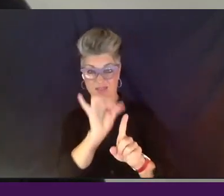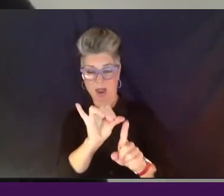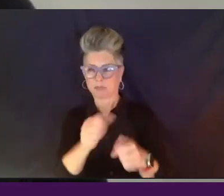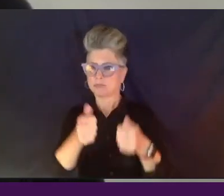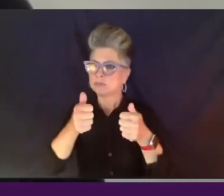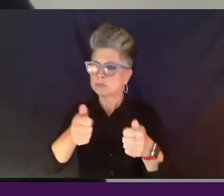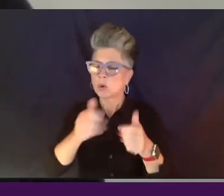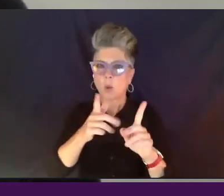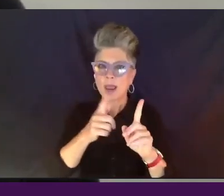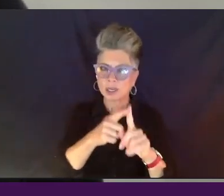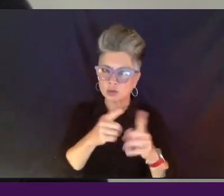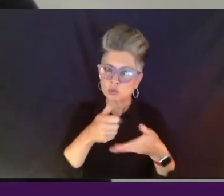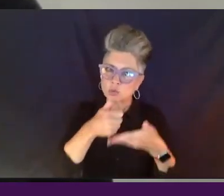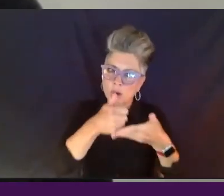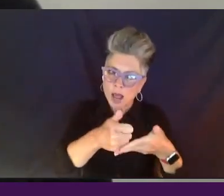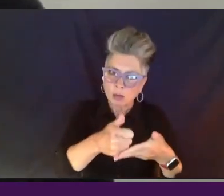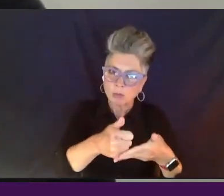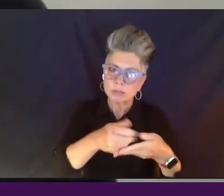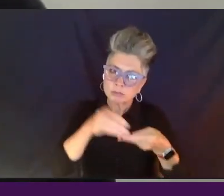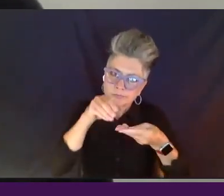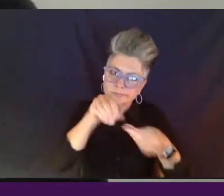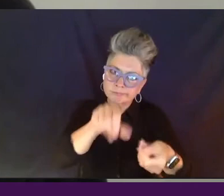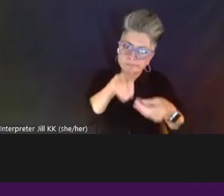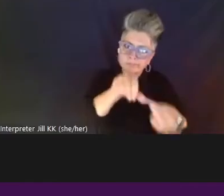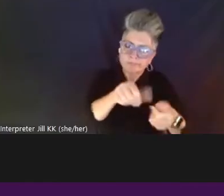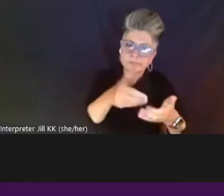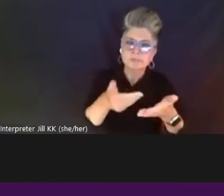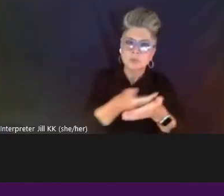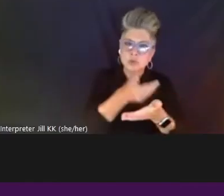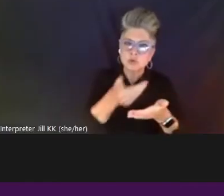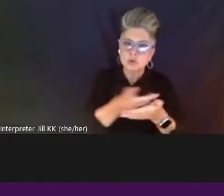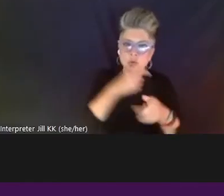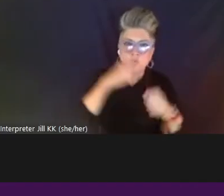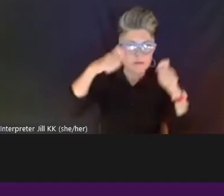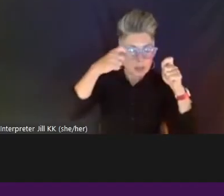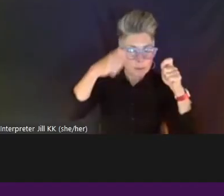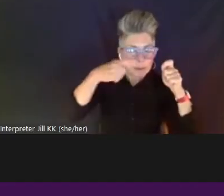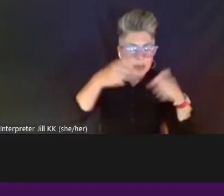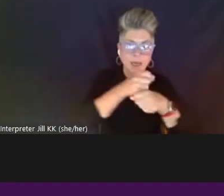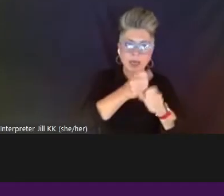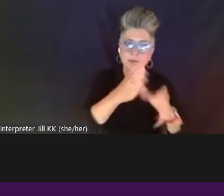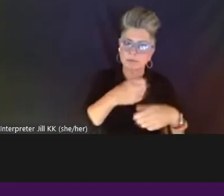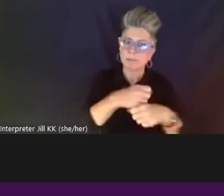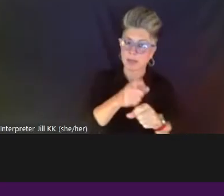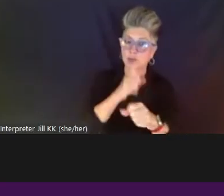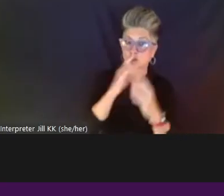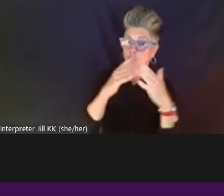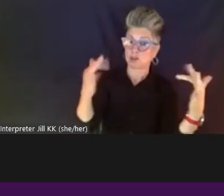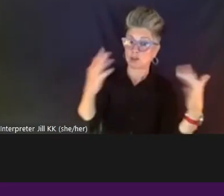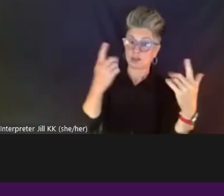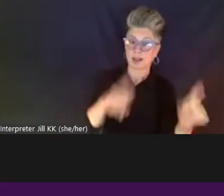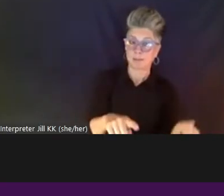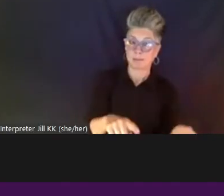filmmaking and to make sure diversity happens. Well, I'm all for that.